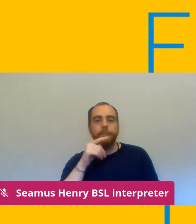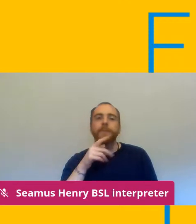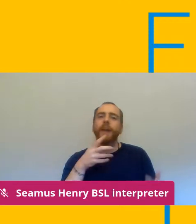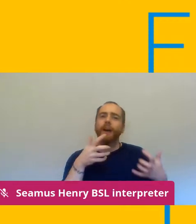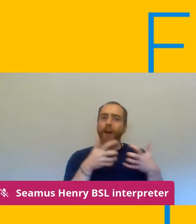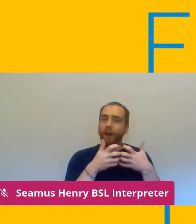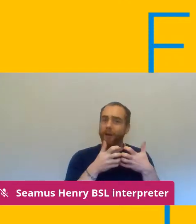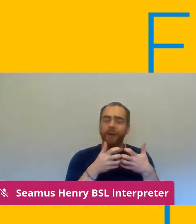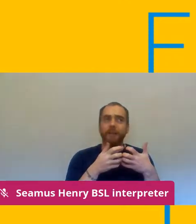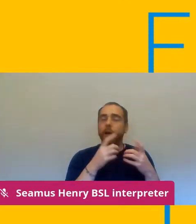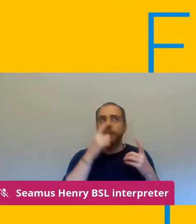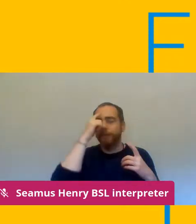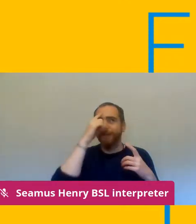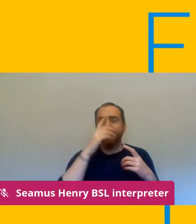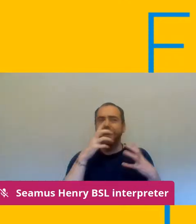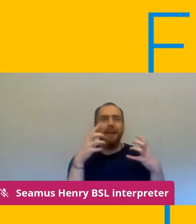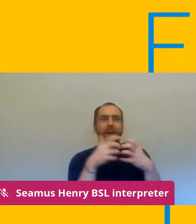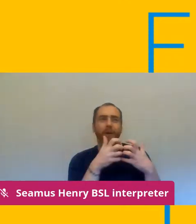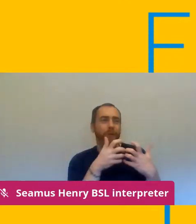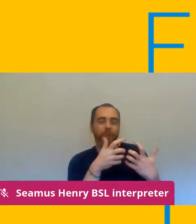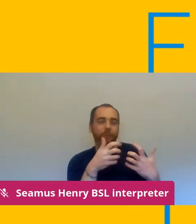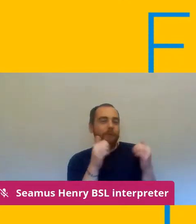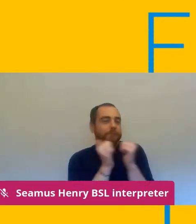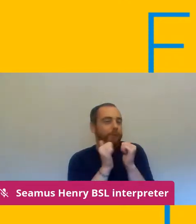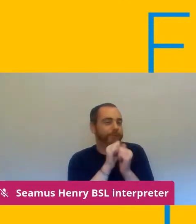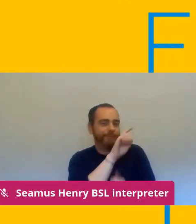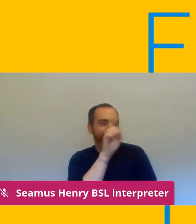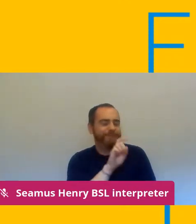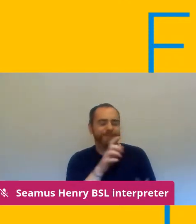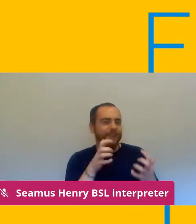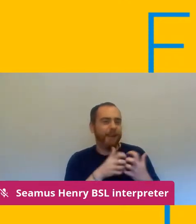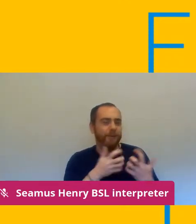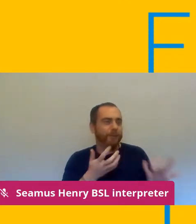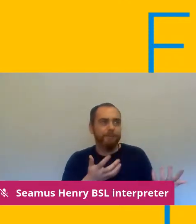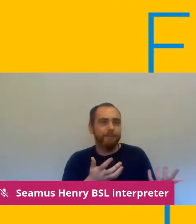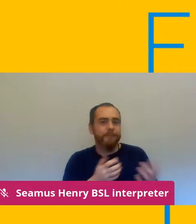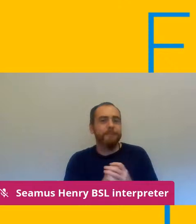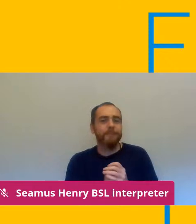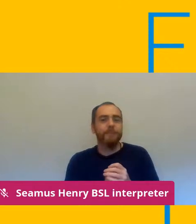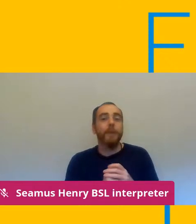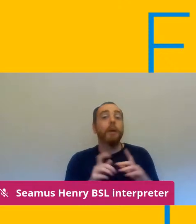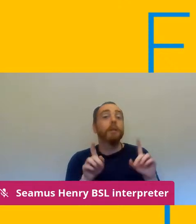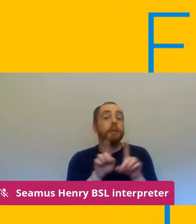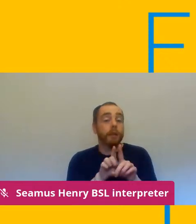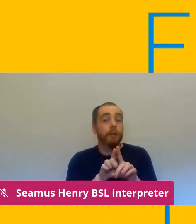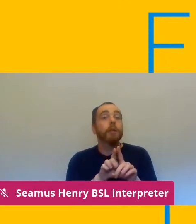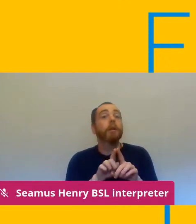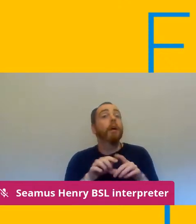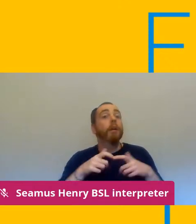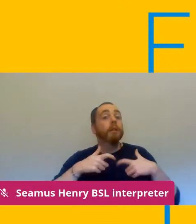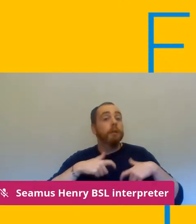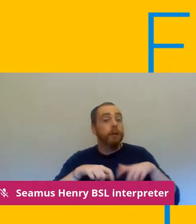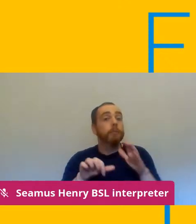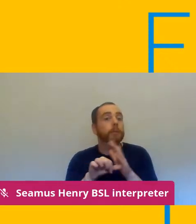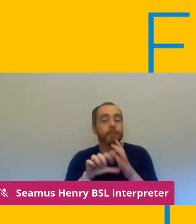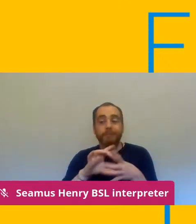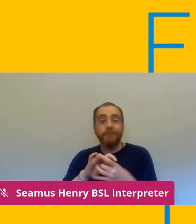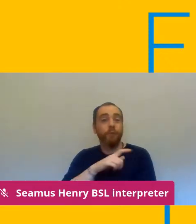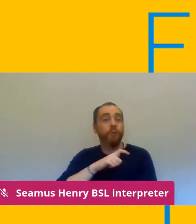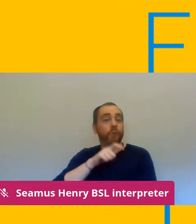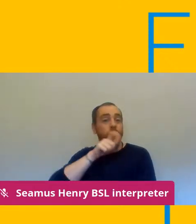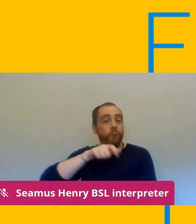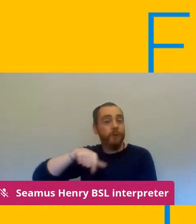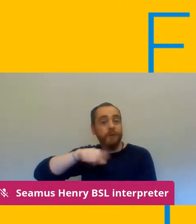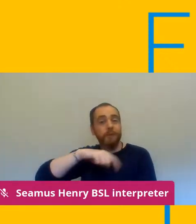idea in the current climate um we're having the problem where we're having students who are coming to us and saying that they have um symptoms